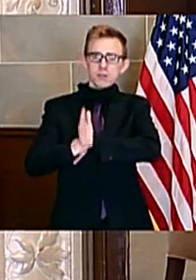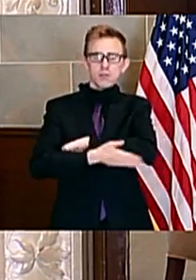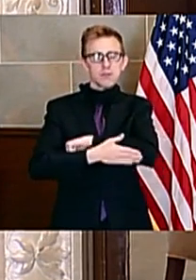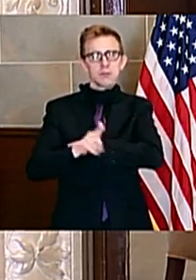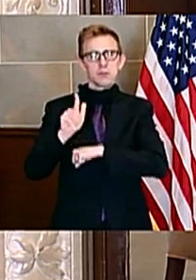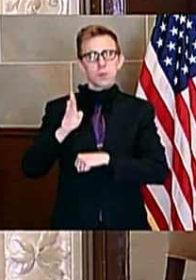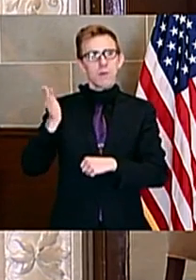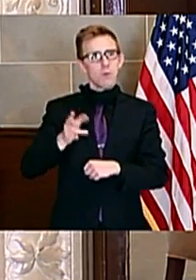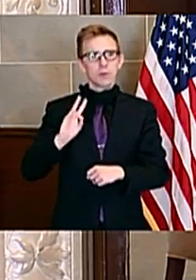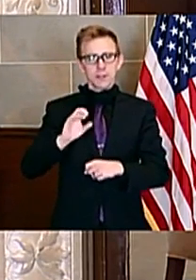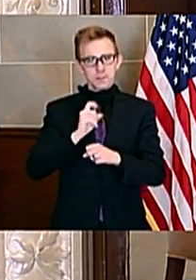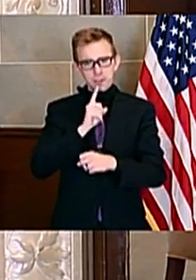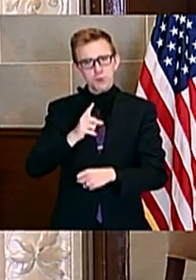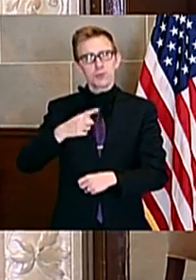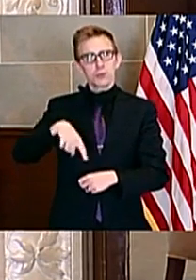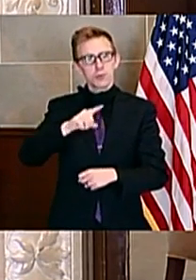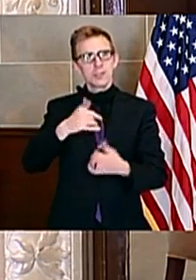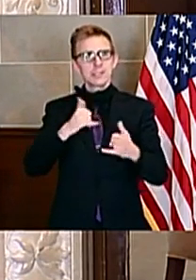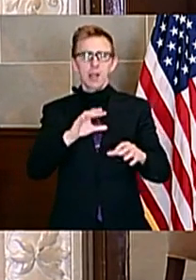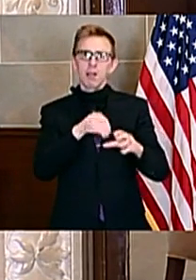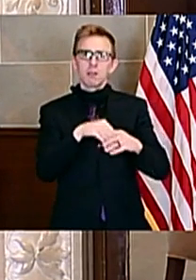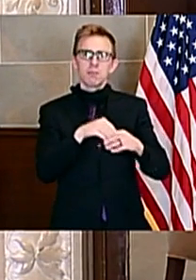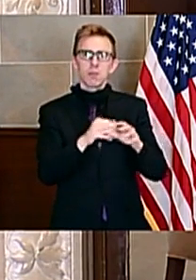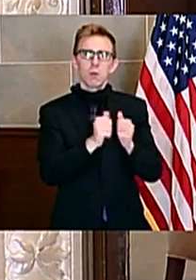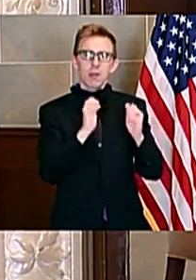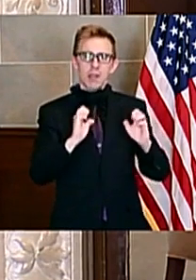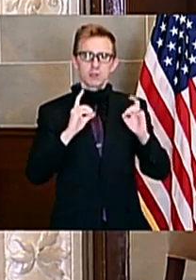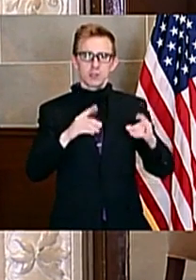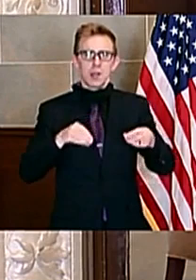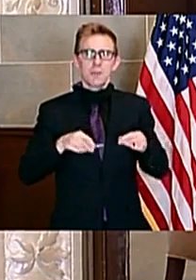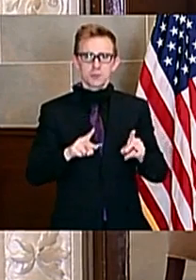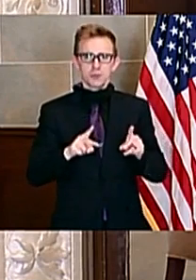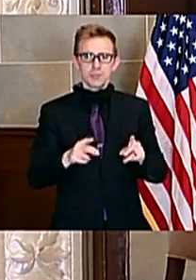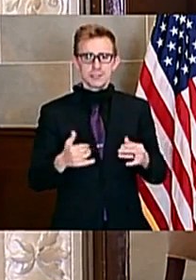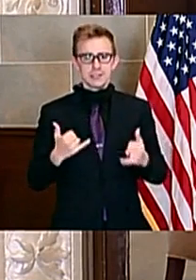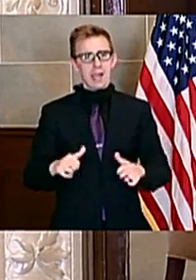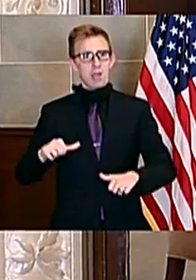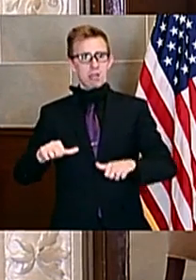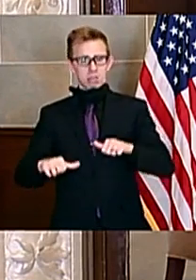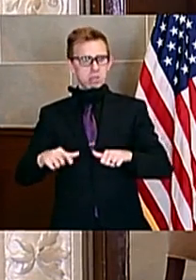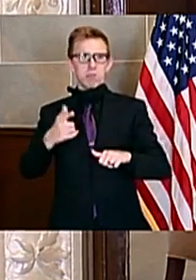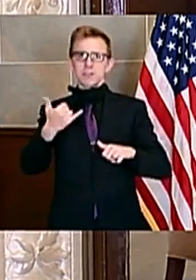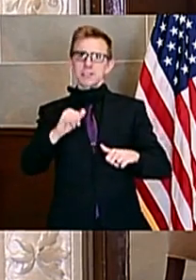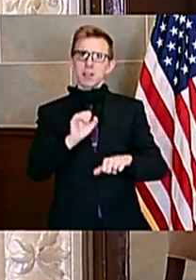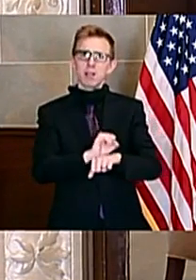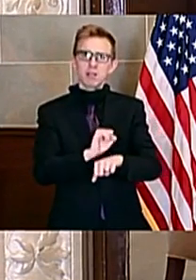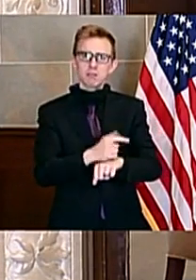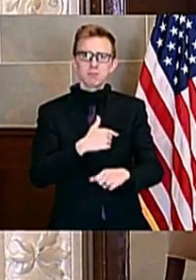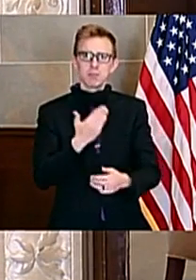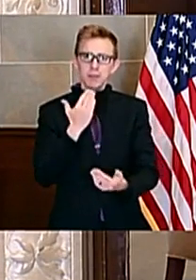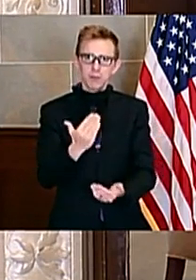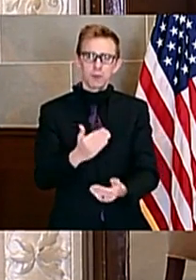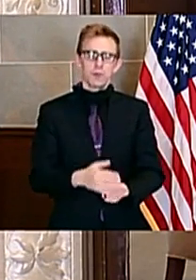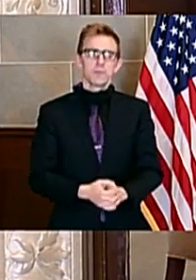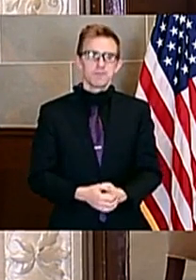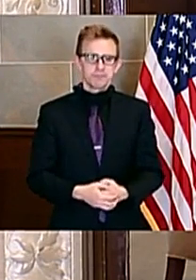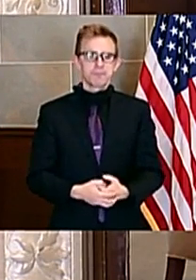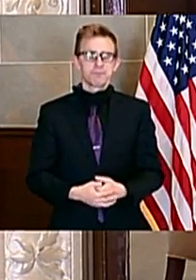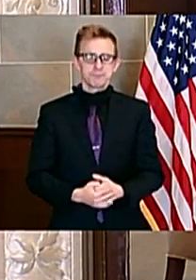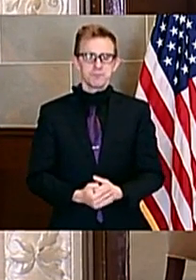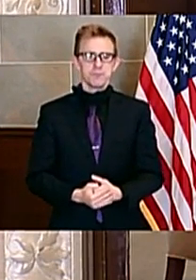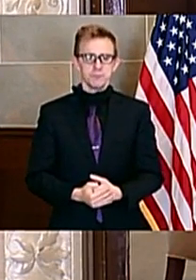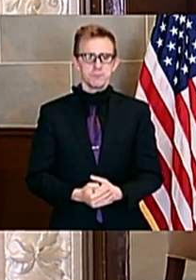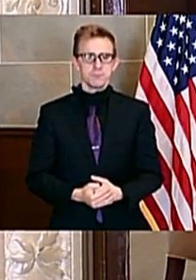children continue to take part in educational opportunities during this time of uncertainty, and for continuing to do so in the coming